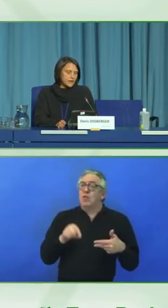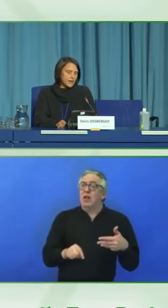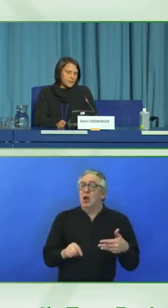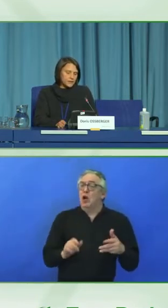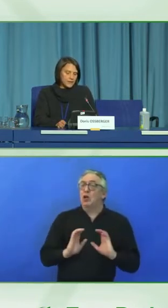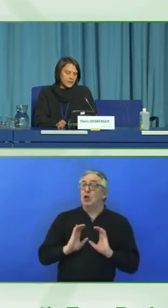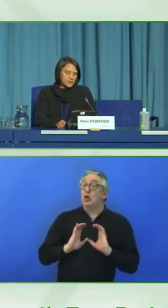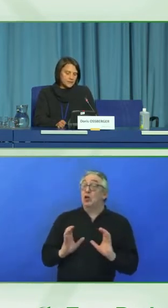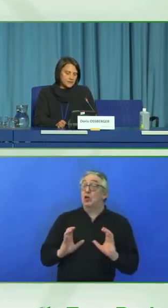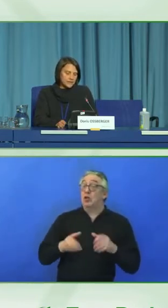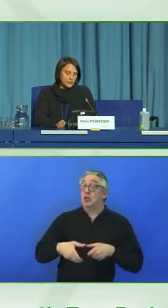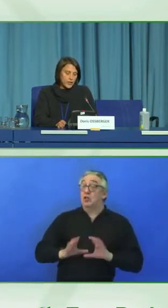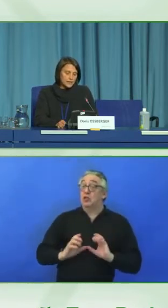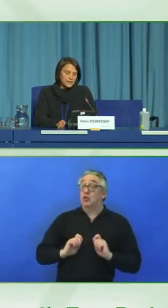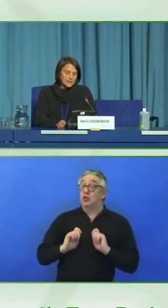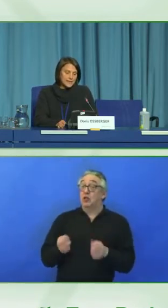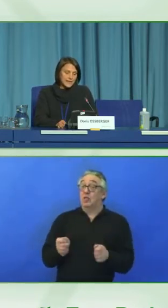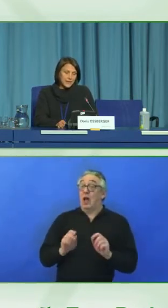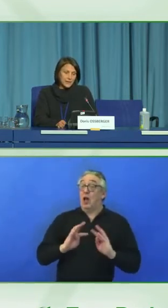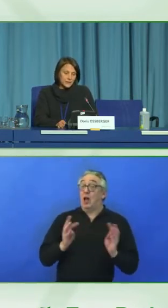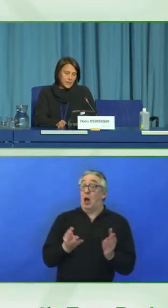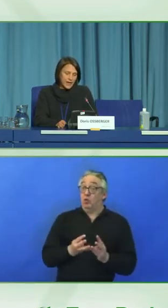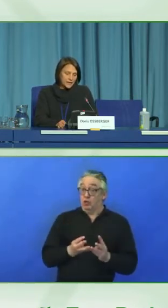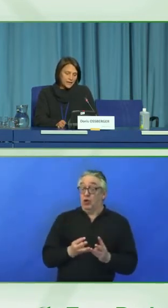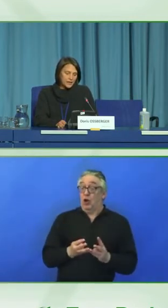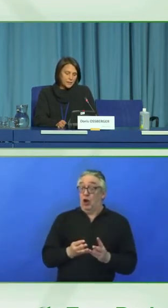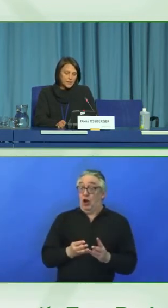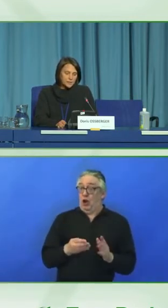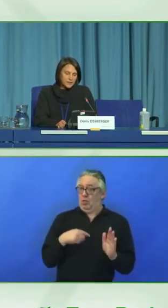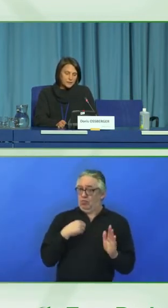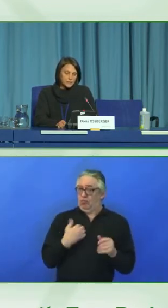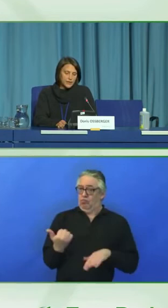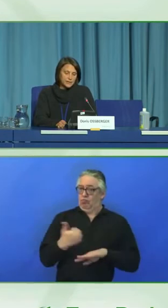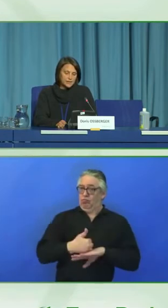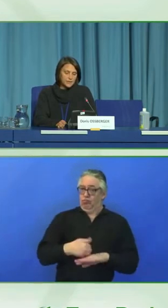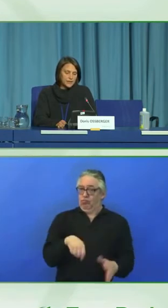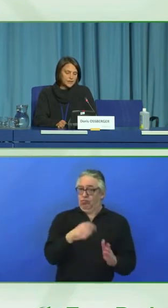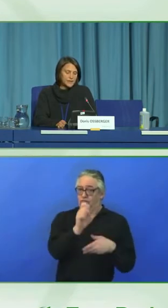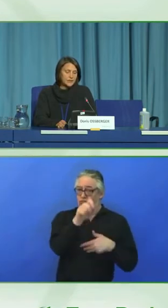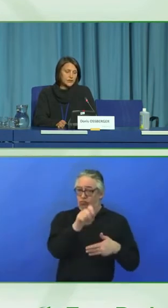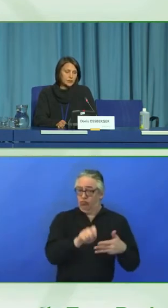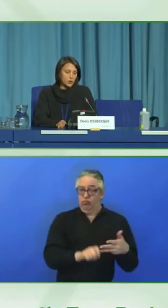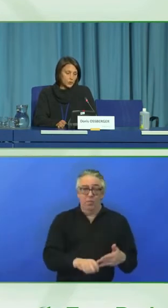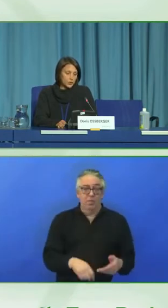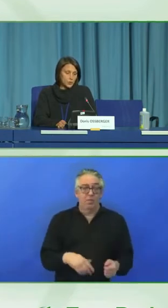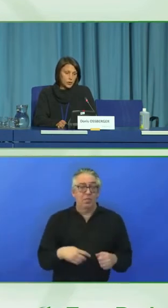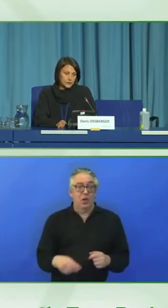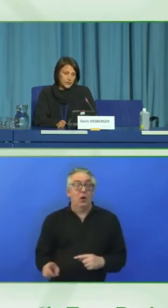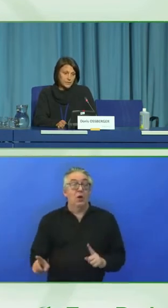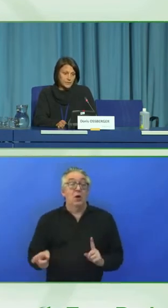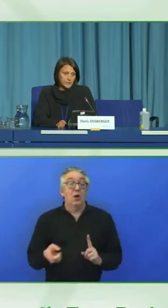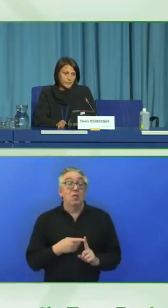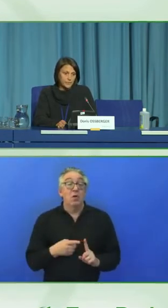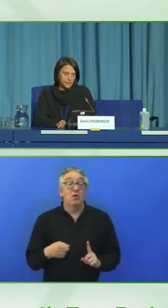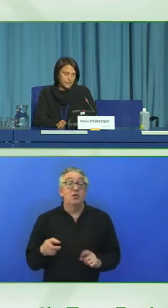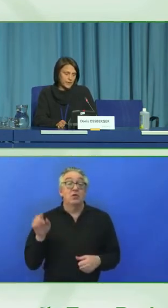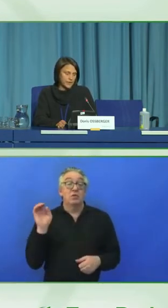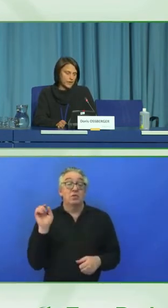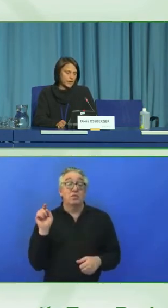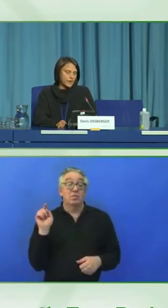The company must express its clear and binding commitment to accessibility in its corporate policy.